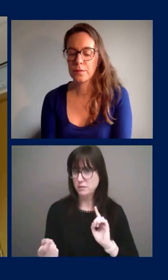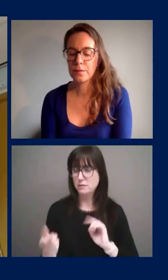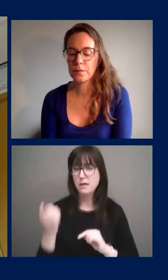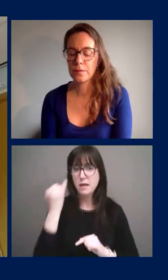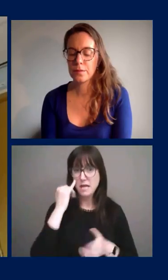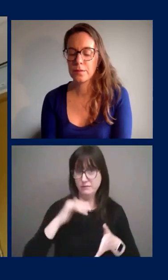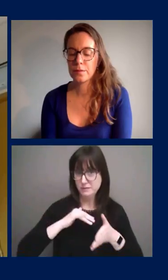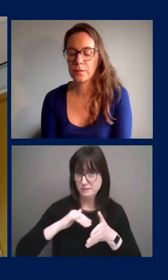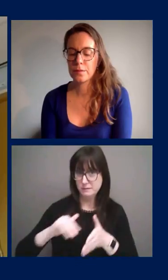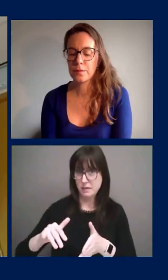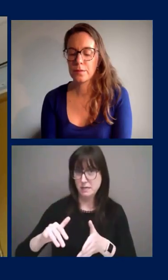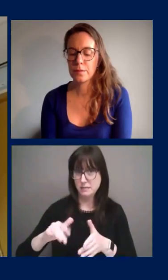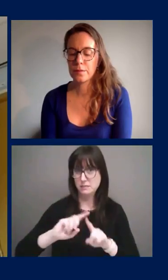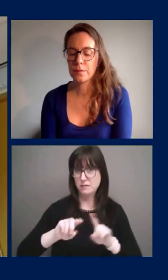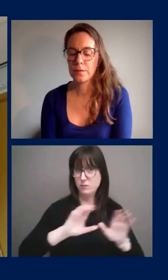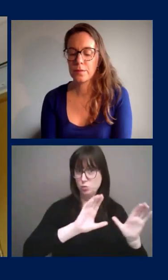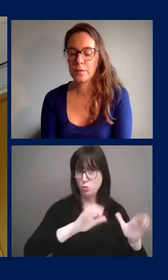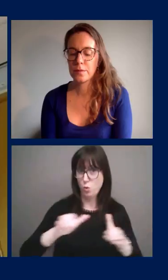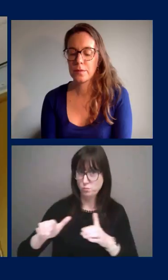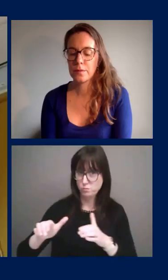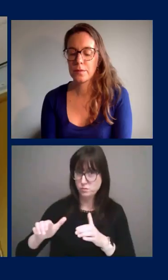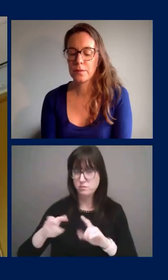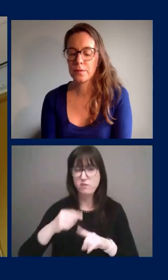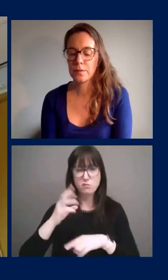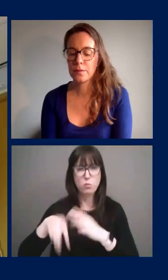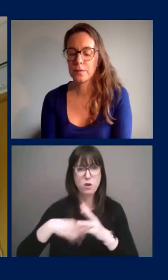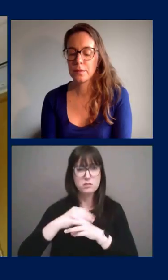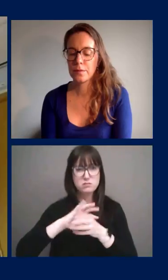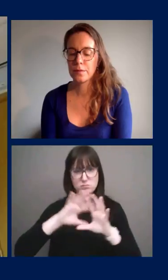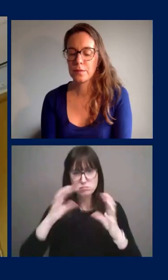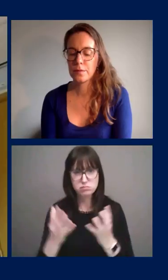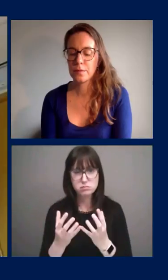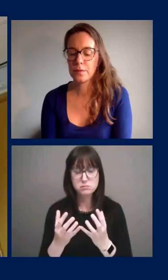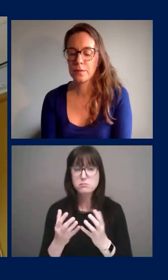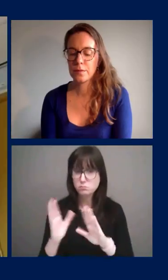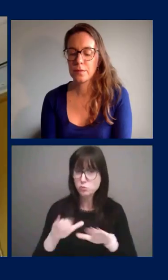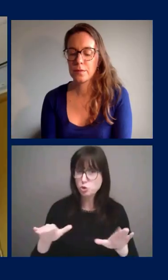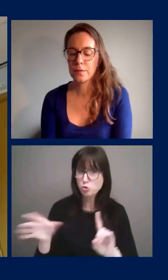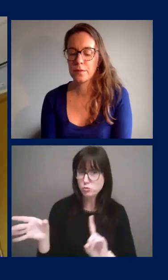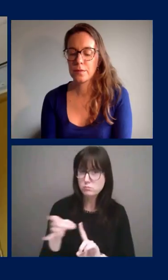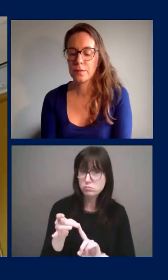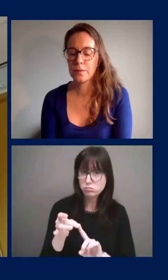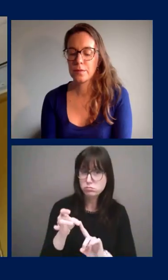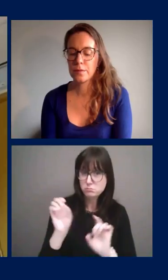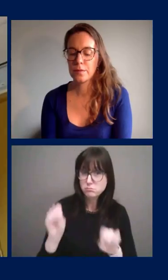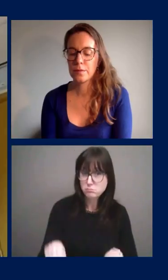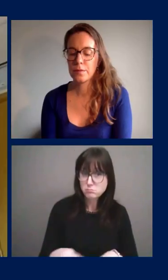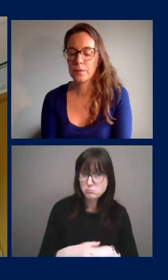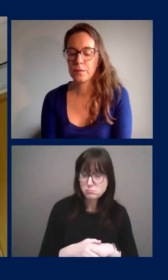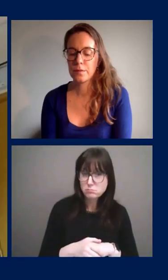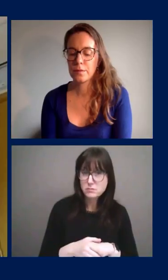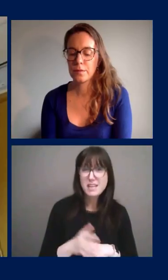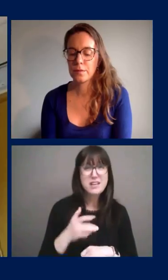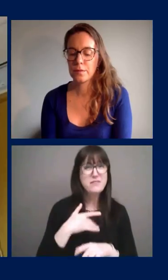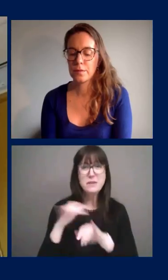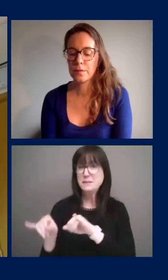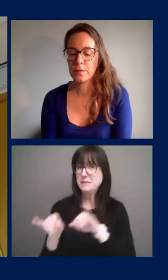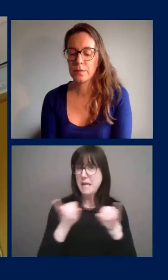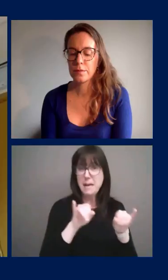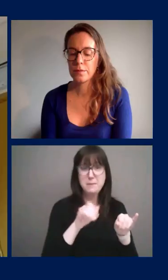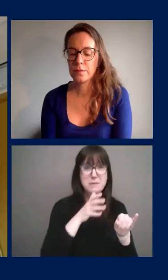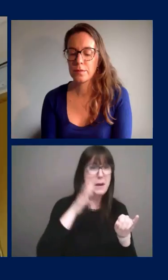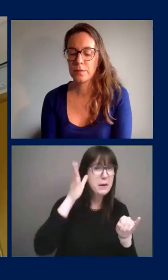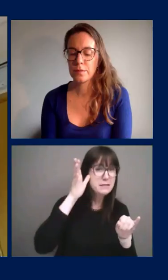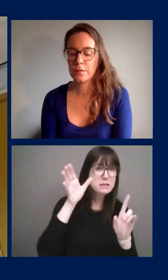done of populations in other parts of the world children are infected they're infected at probably the same rate as their parents